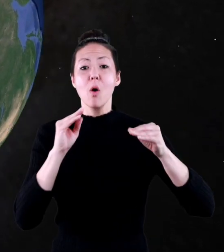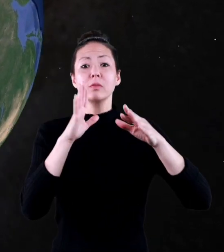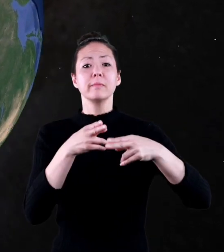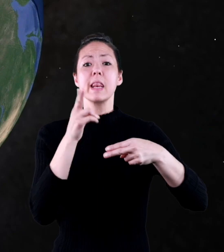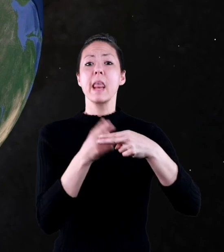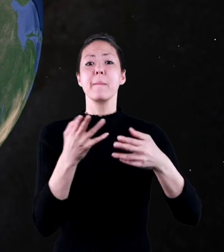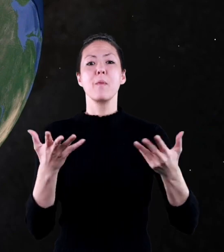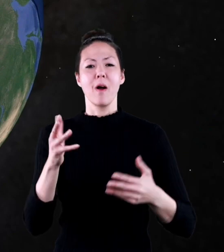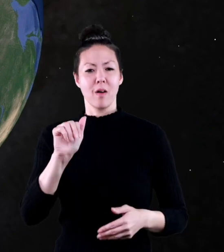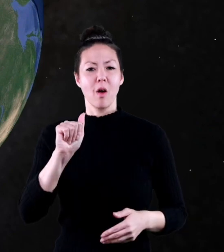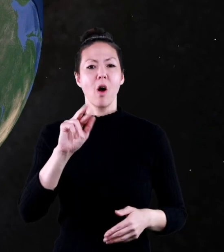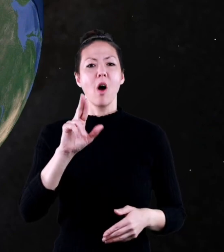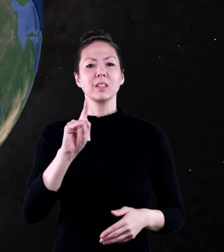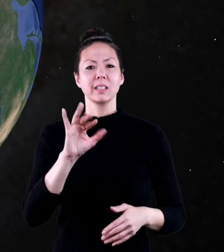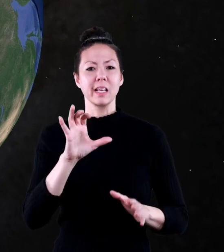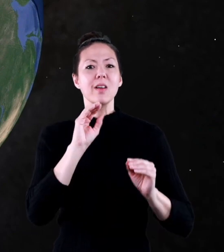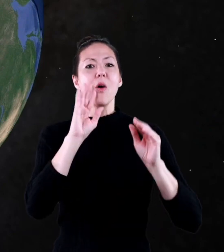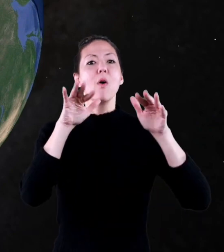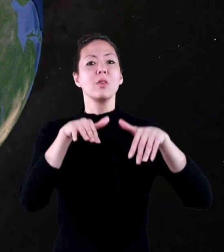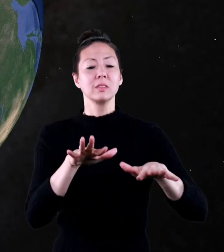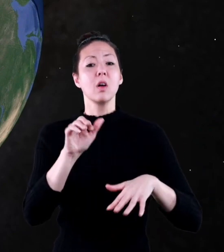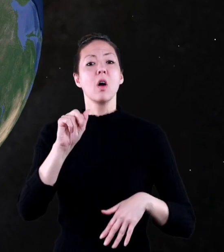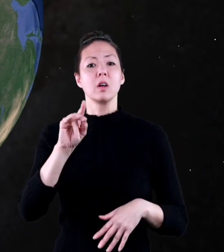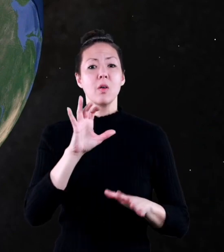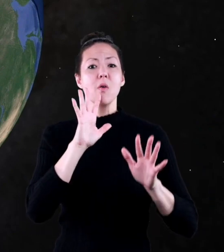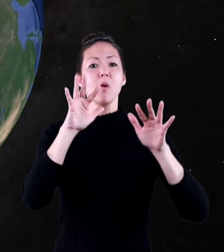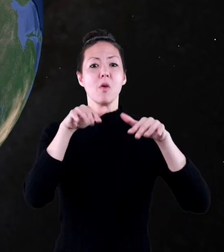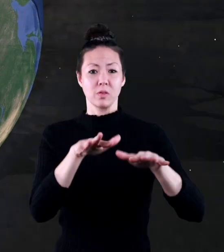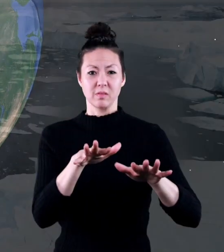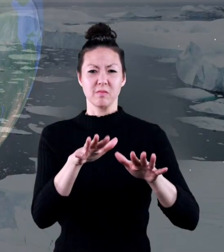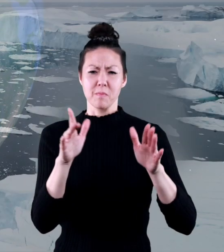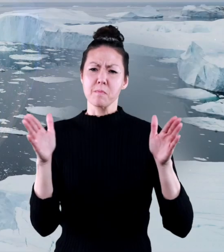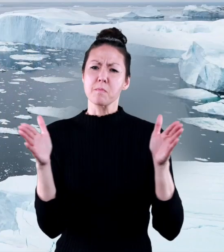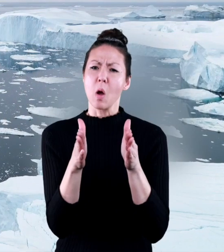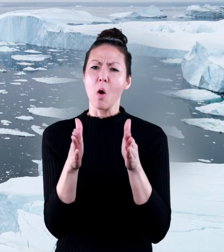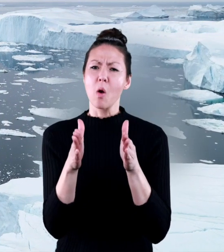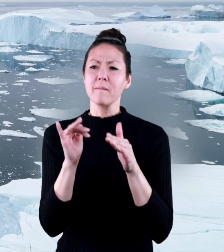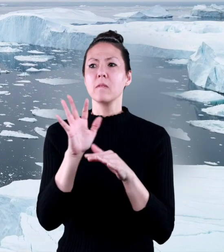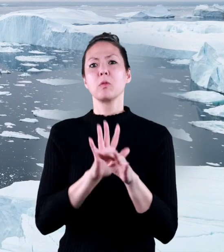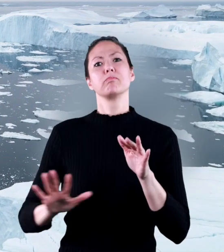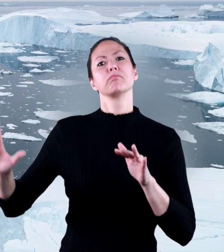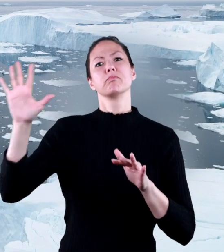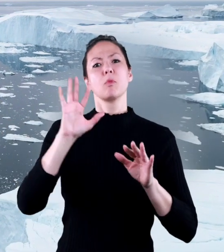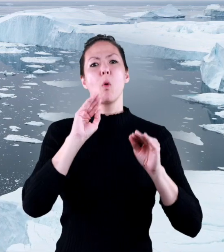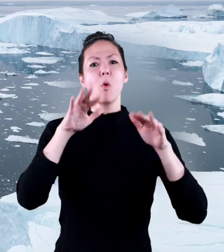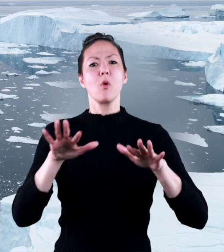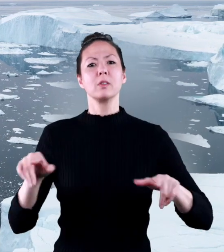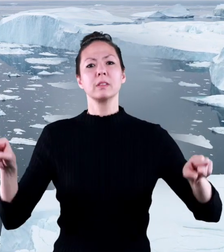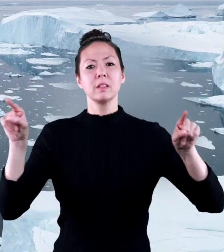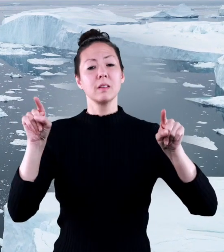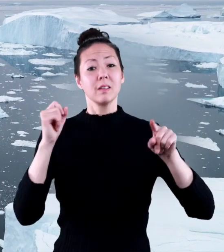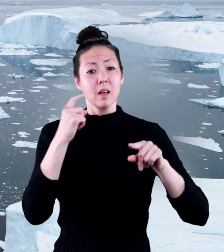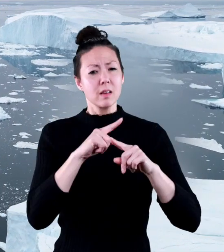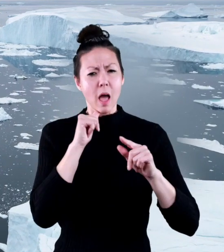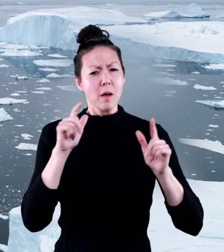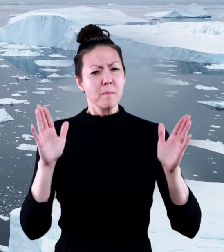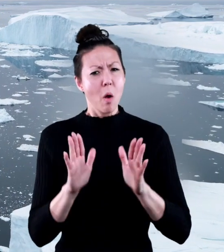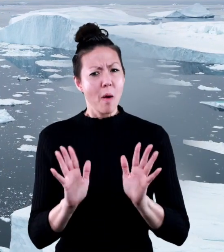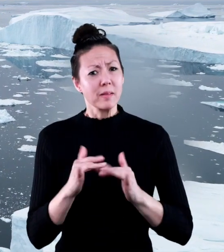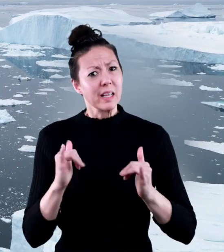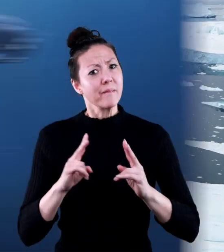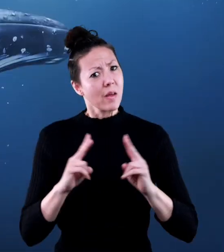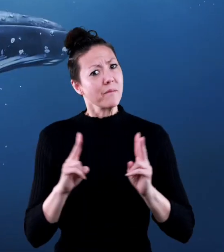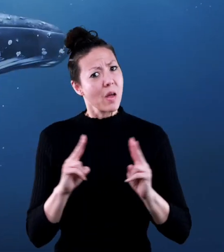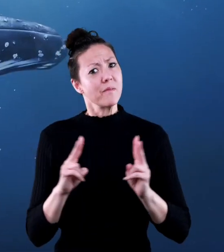And this ocean is named the Arctic Ocean. The Arctic Ocean may be the smallest of our oceans, but it's not